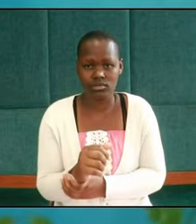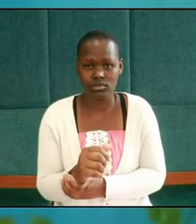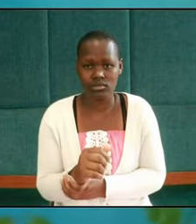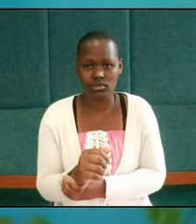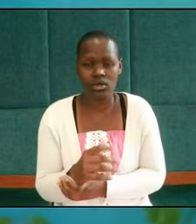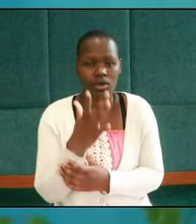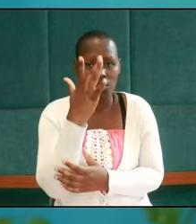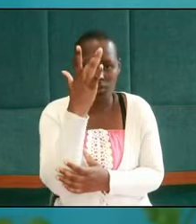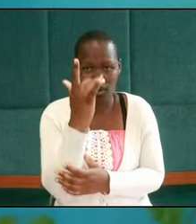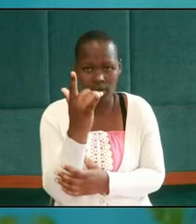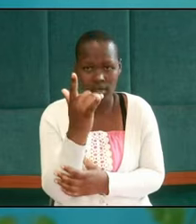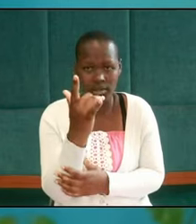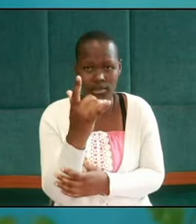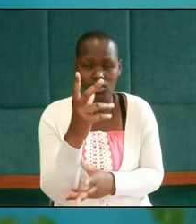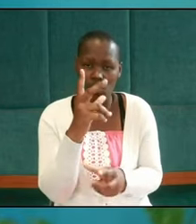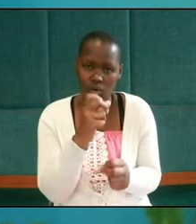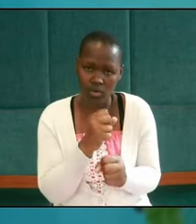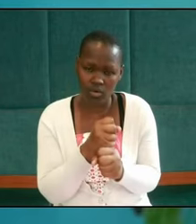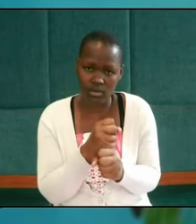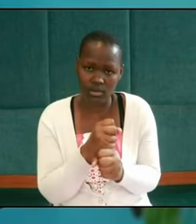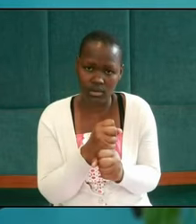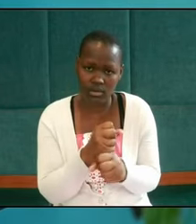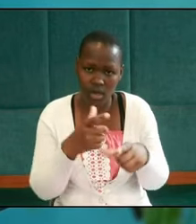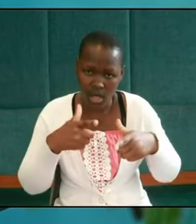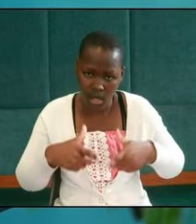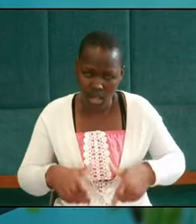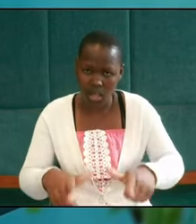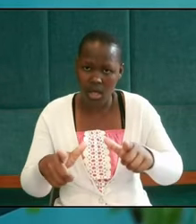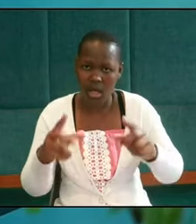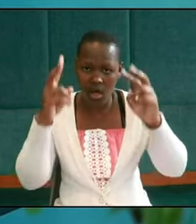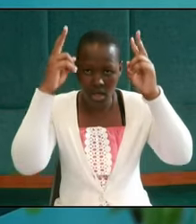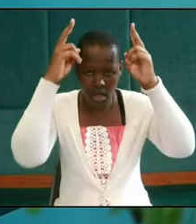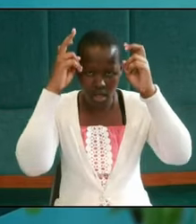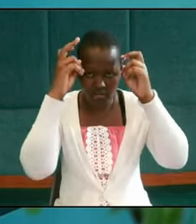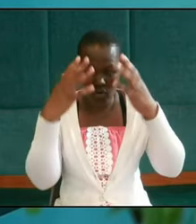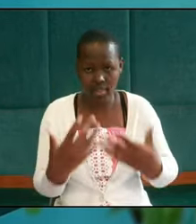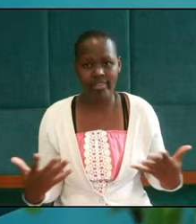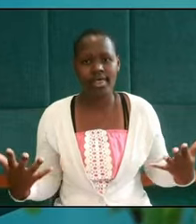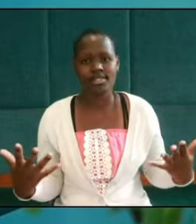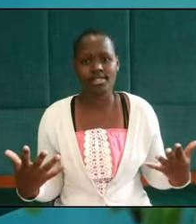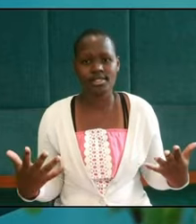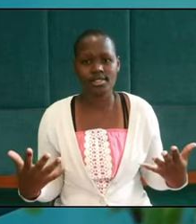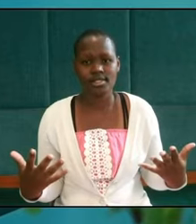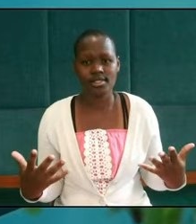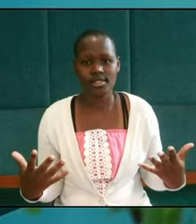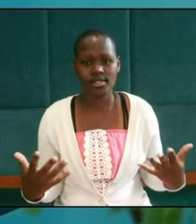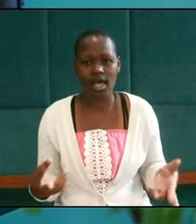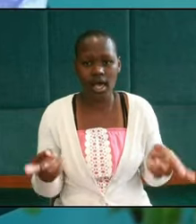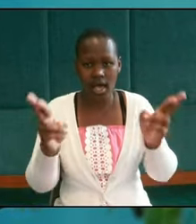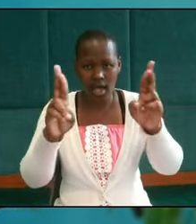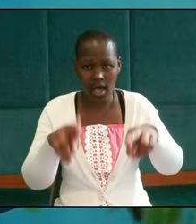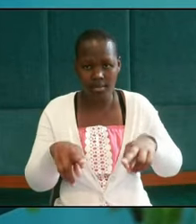why does God allow evil things to